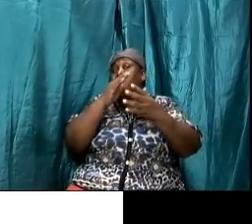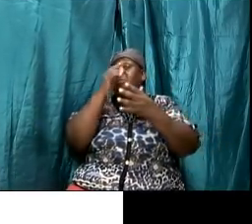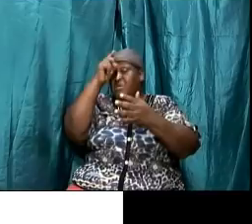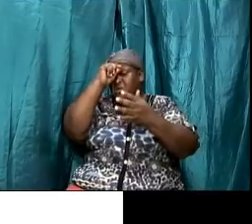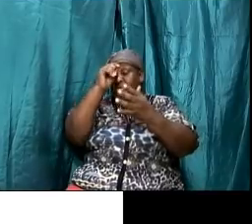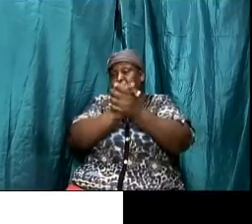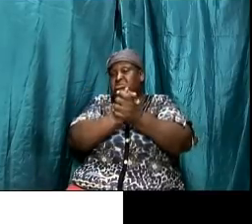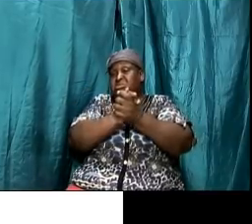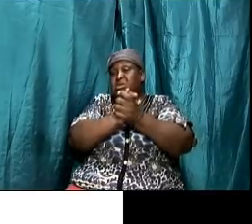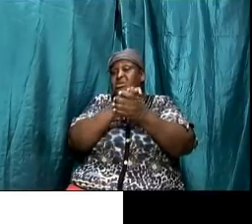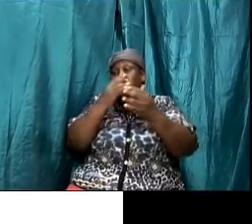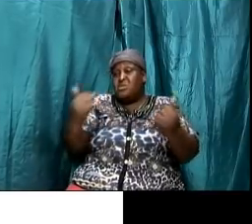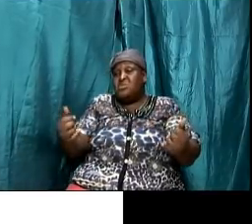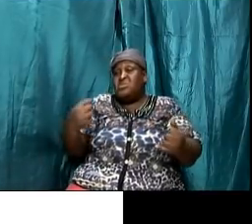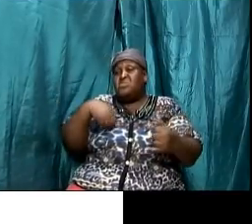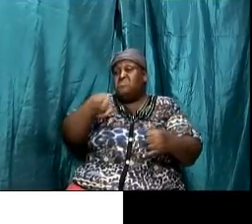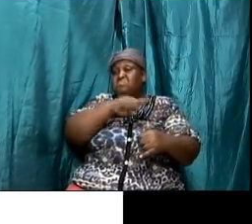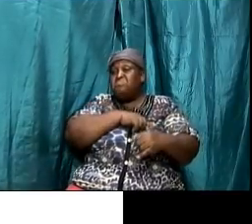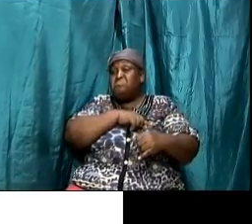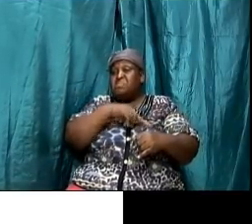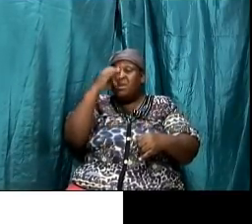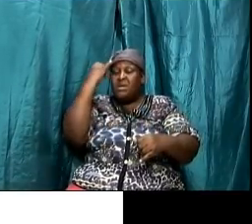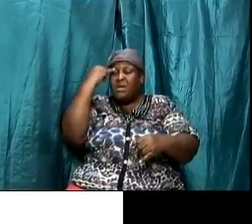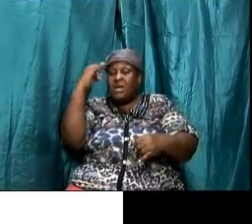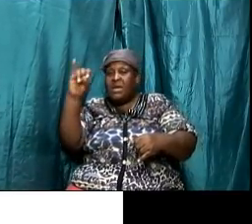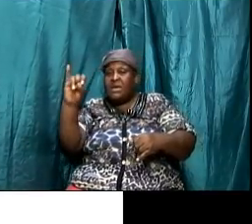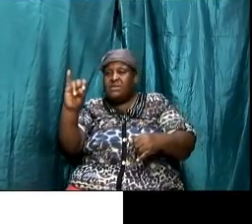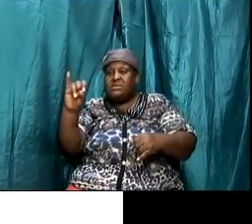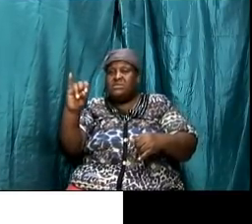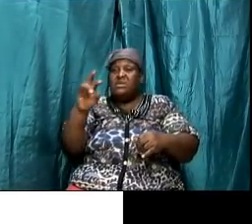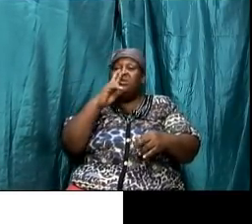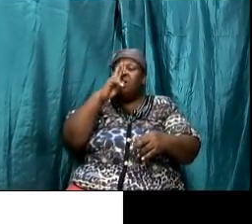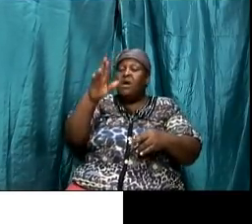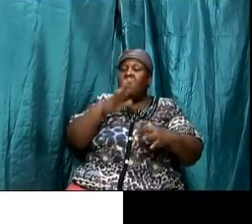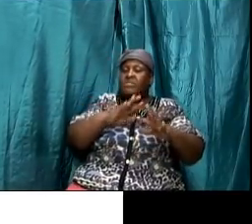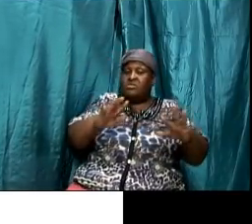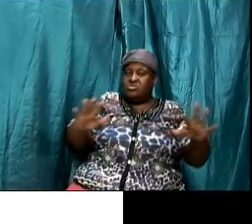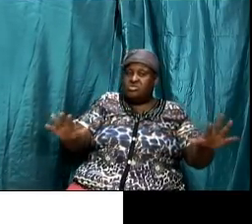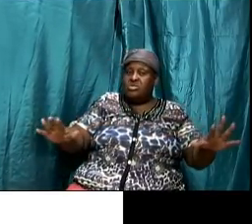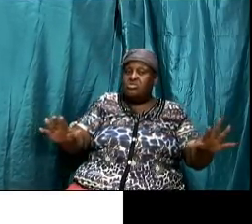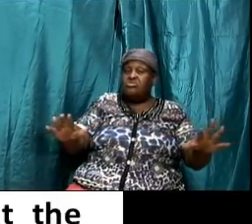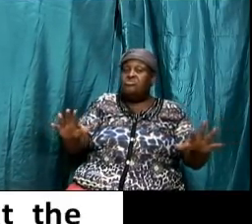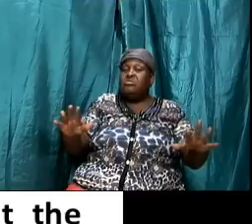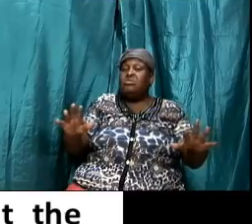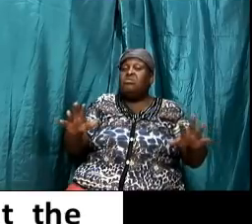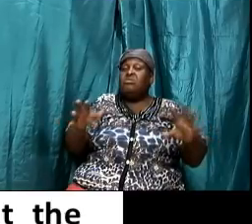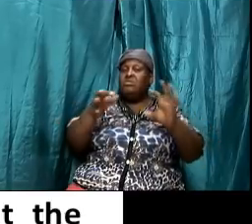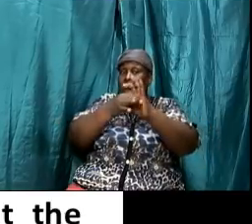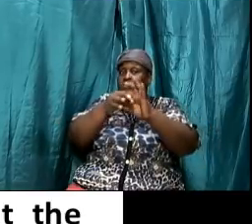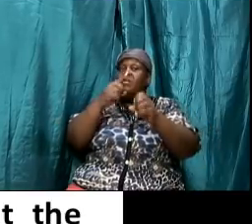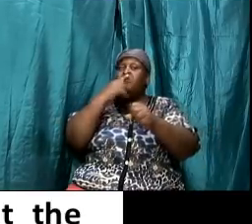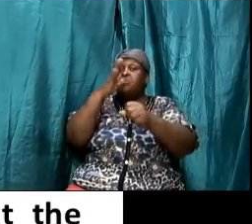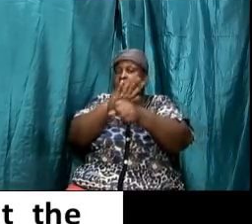brethren as isaac was are the children of promise like that